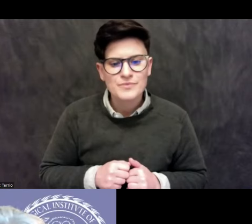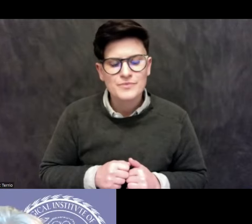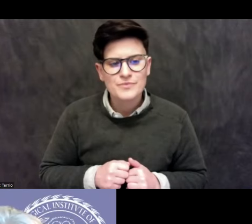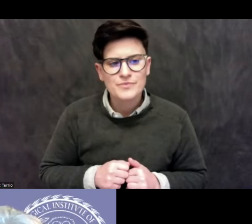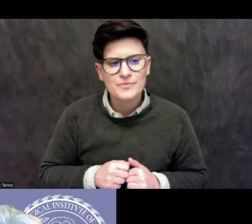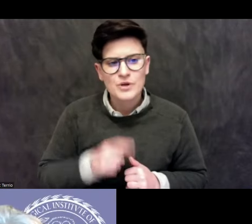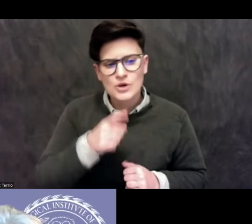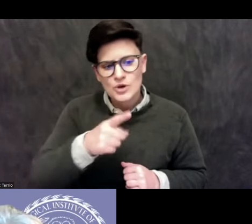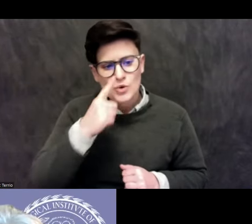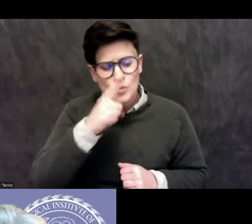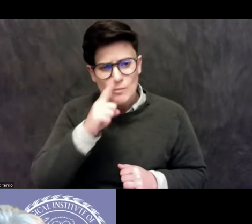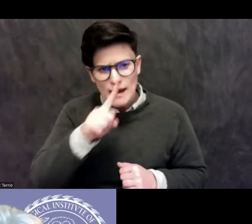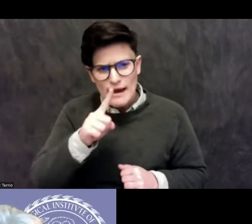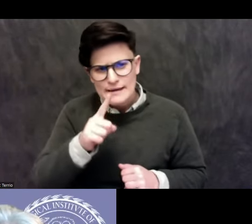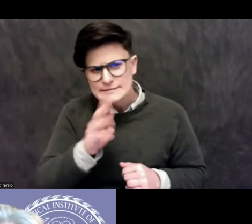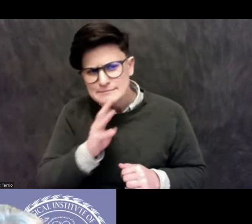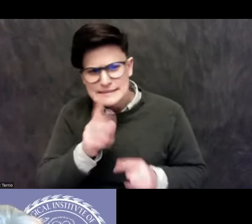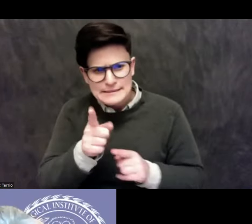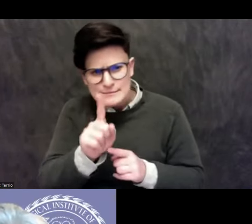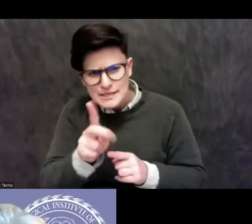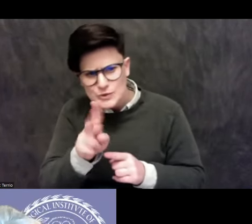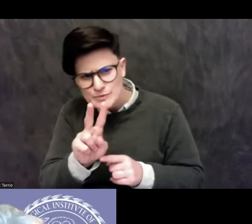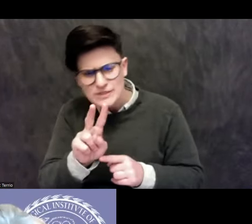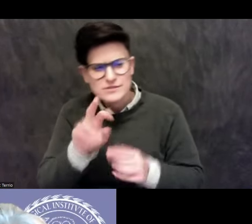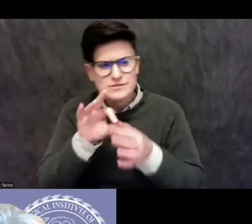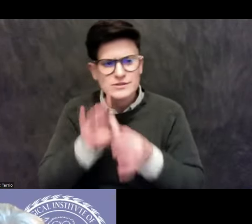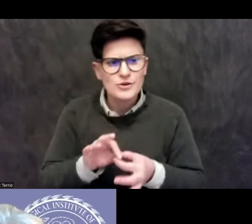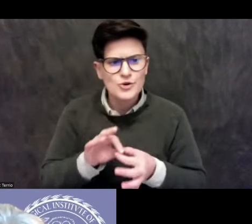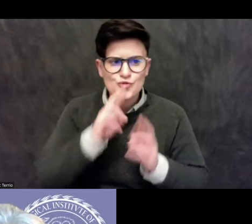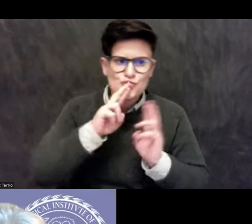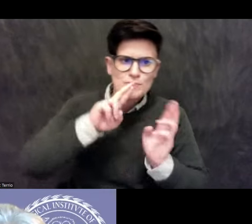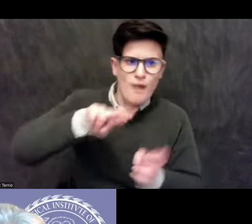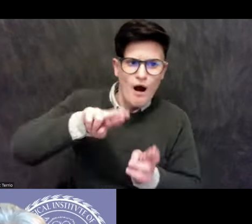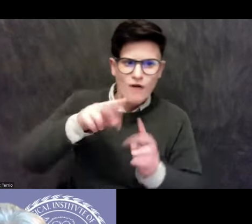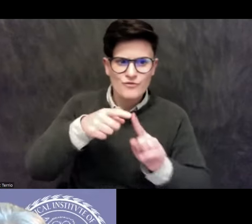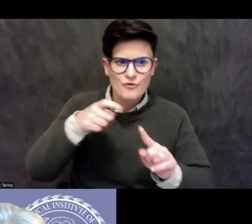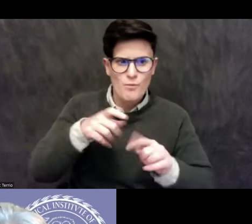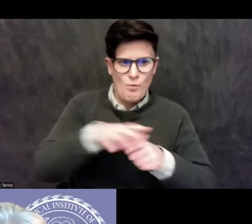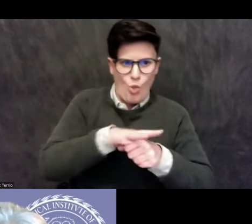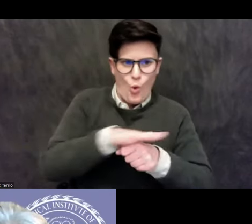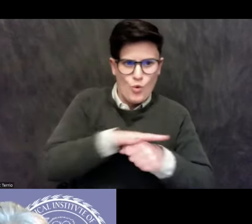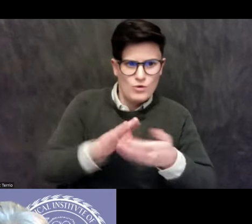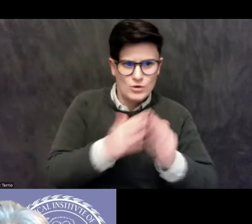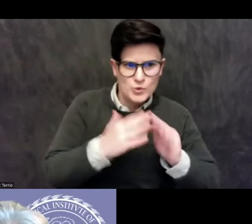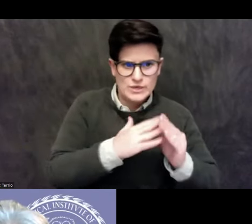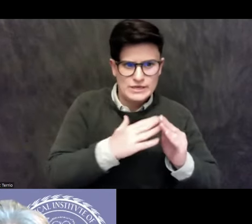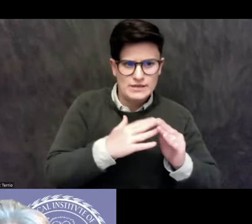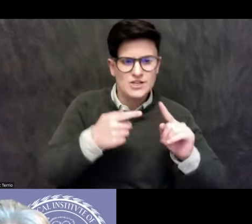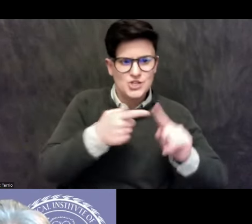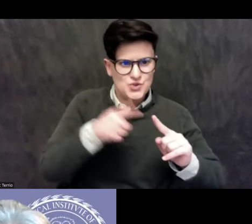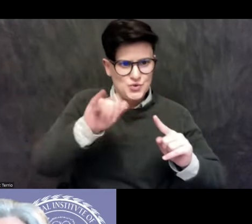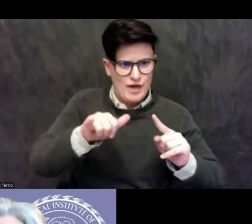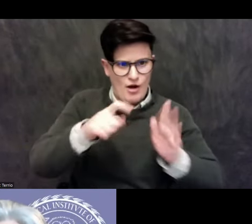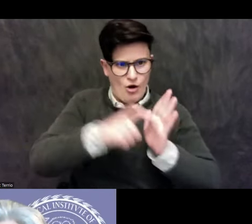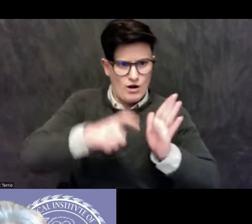minute or two about the response of the local community to the archaeological work that you've been